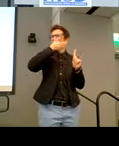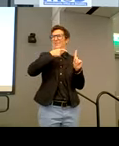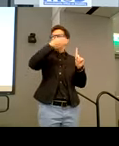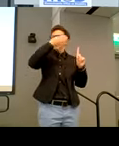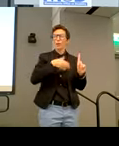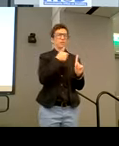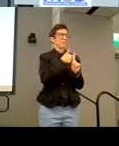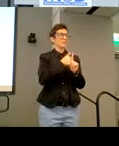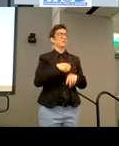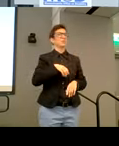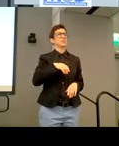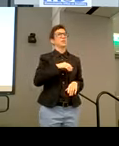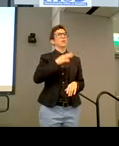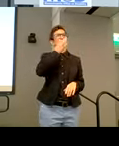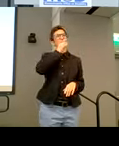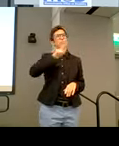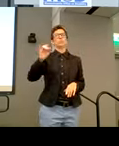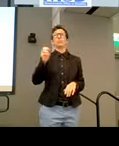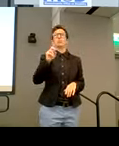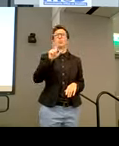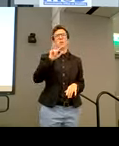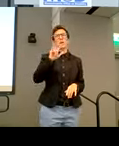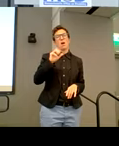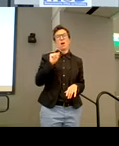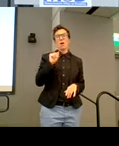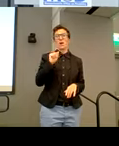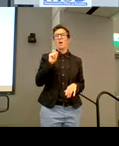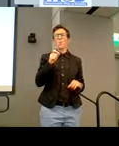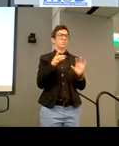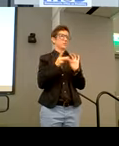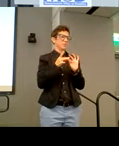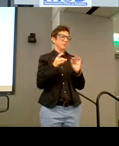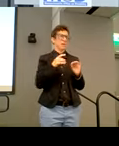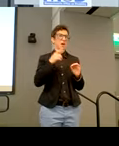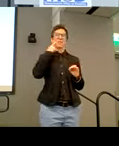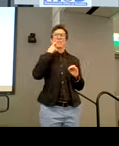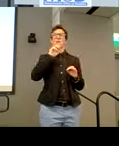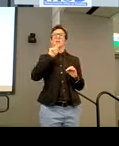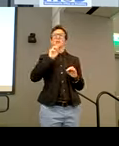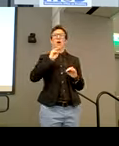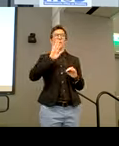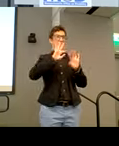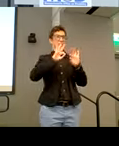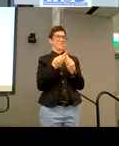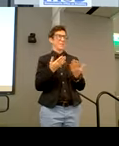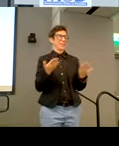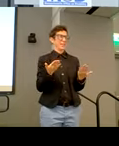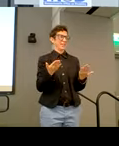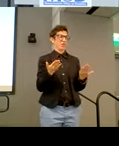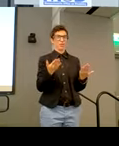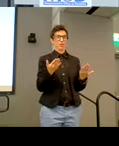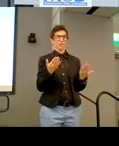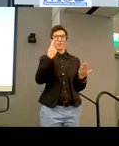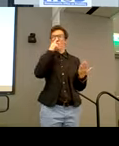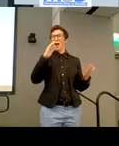And, um, before Julia speaks up here, I just want to say that, um, I believe his family is here. And if his family could